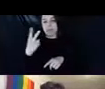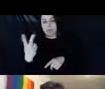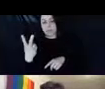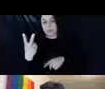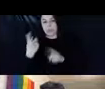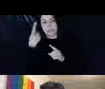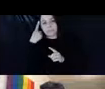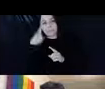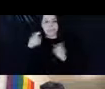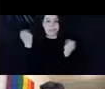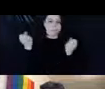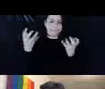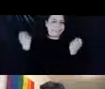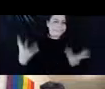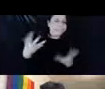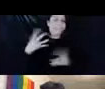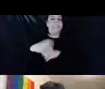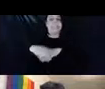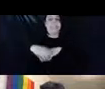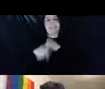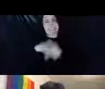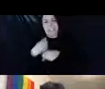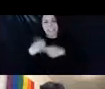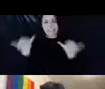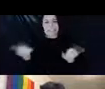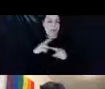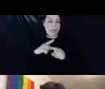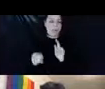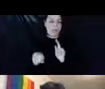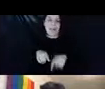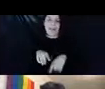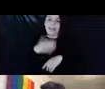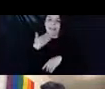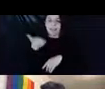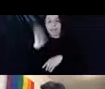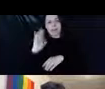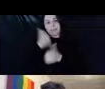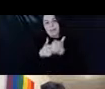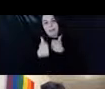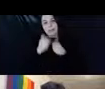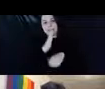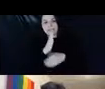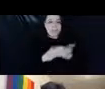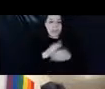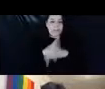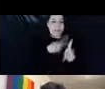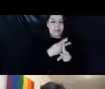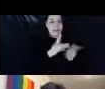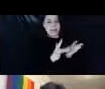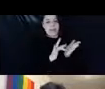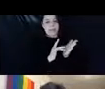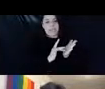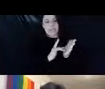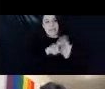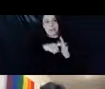many decades, I think at this point. And finally, thank goodness. I got under some sort of medication in the mid two thousands and I'm